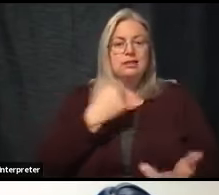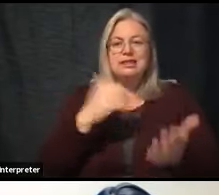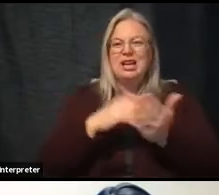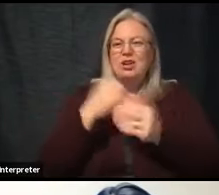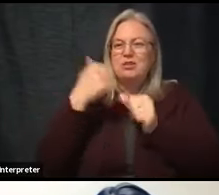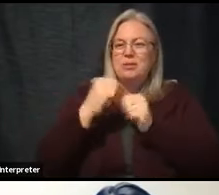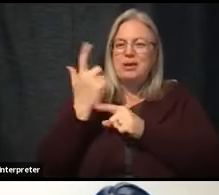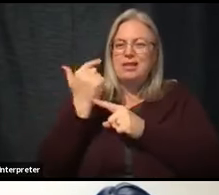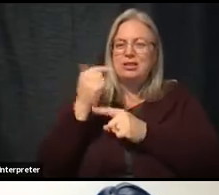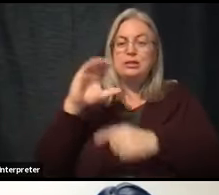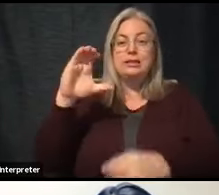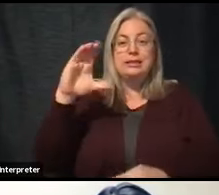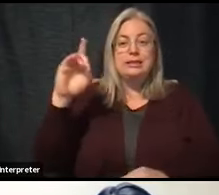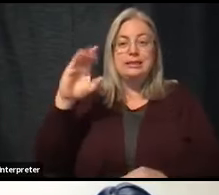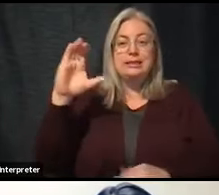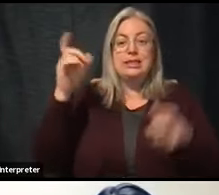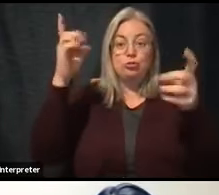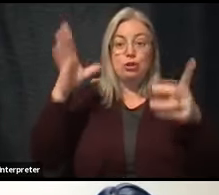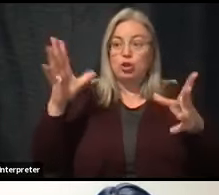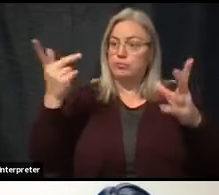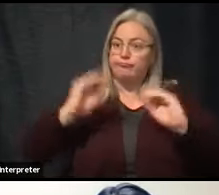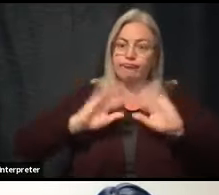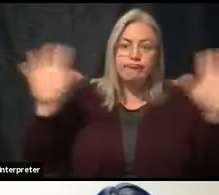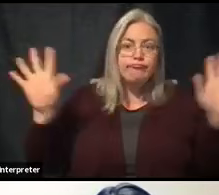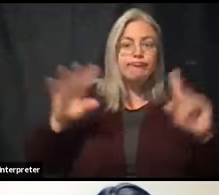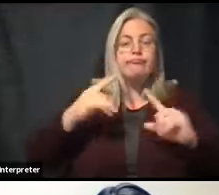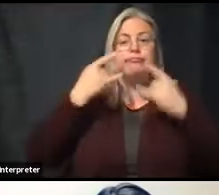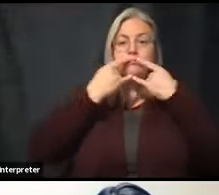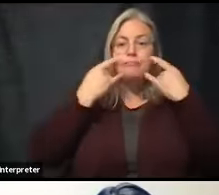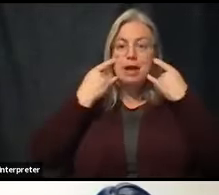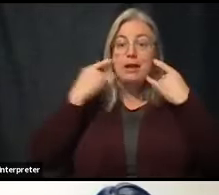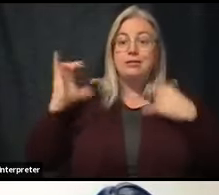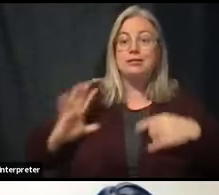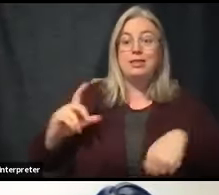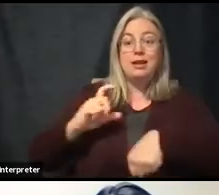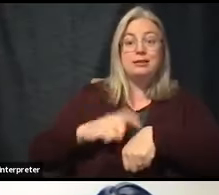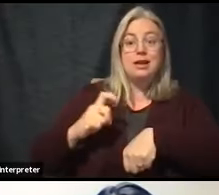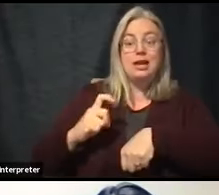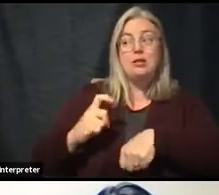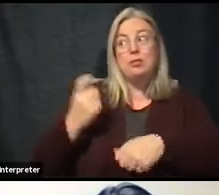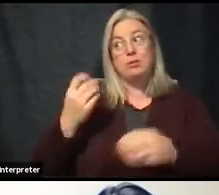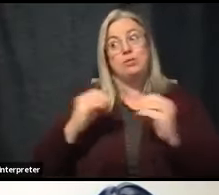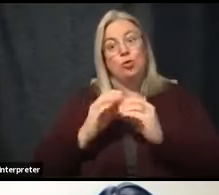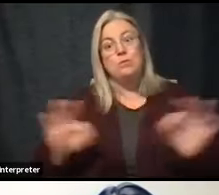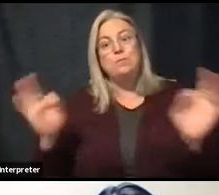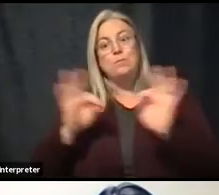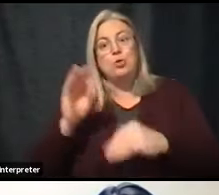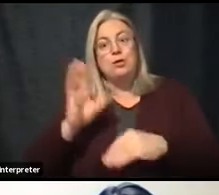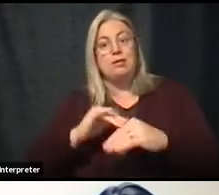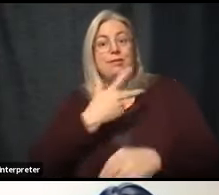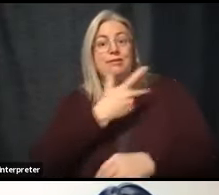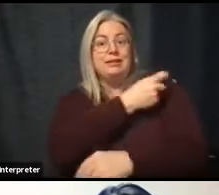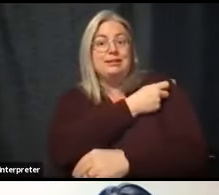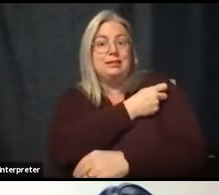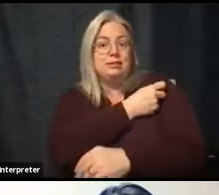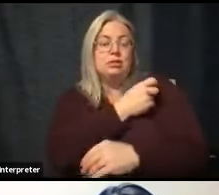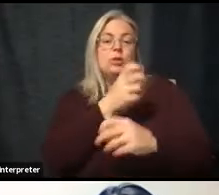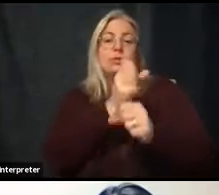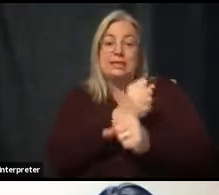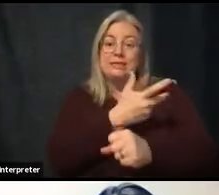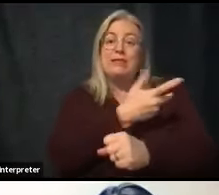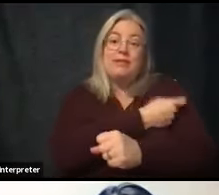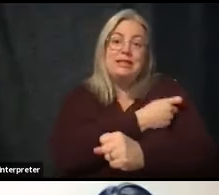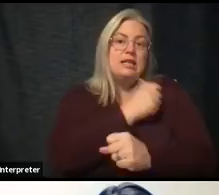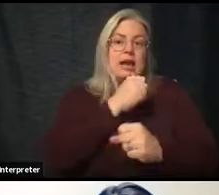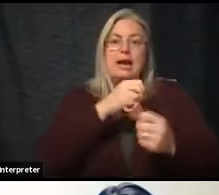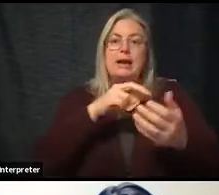year, CDC director was pretty clear that masks at that time may be more important than the vaccine. So getting vaccinated does